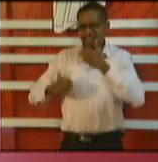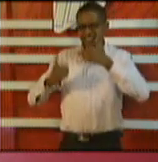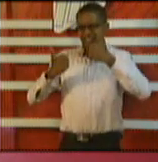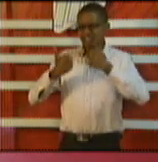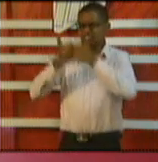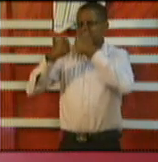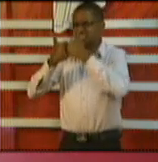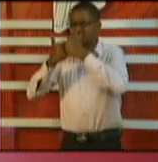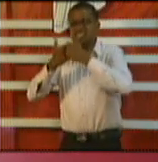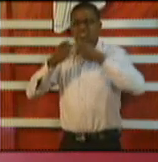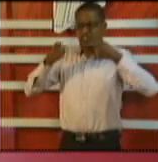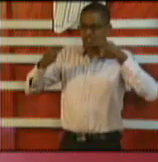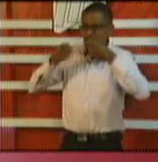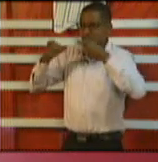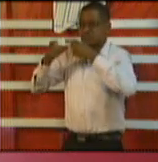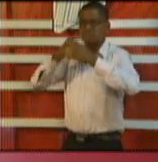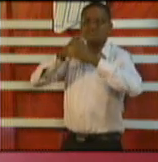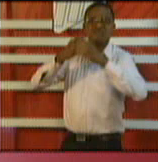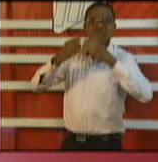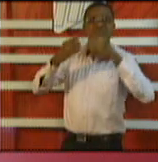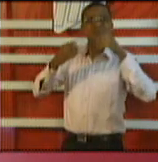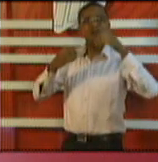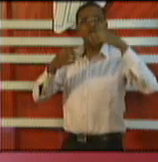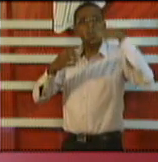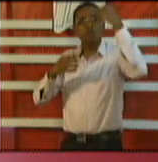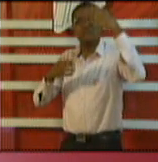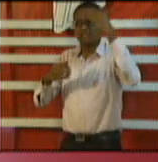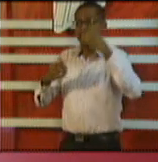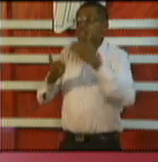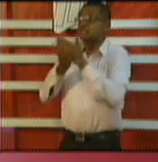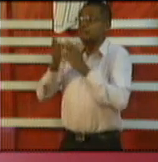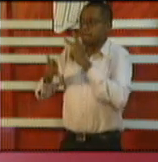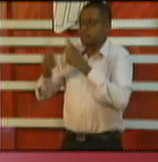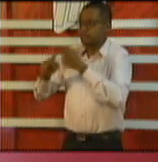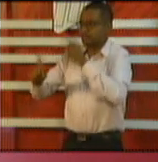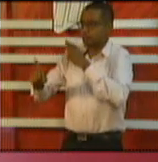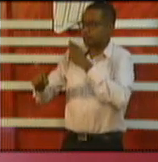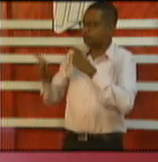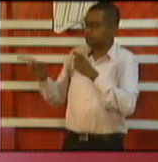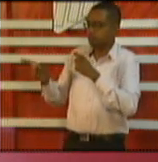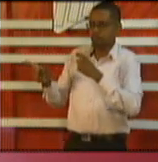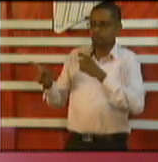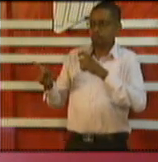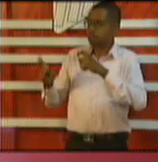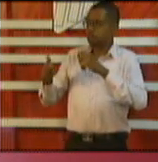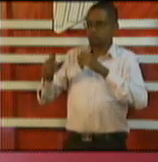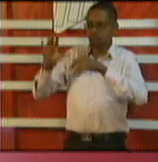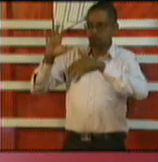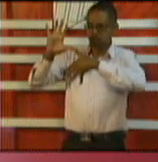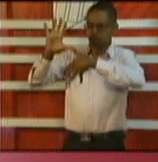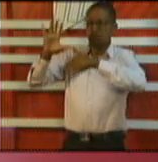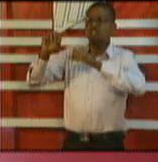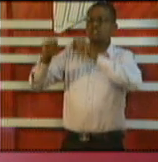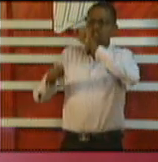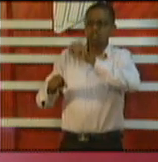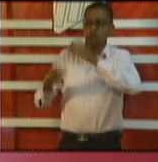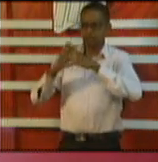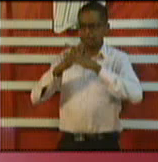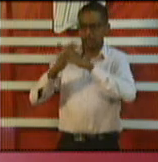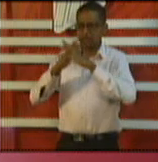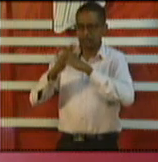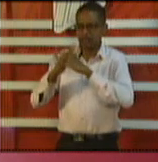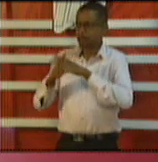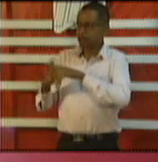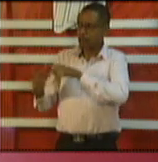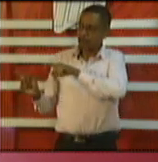which means that we are susceptible to people coming from South America where we've seen so much of growth in cases what what does this mean